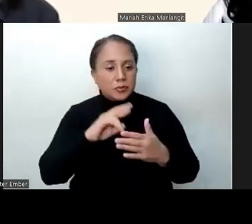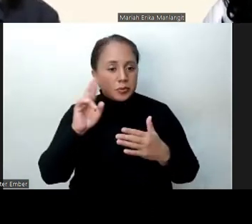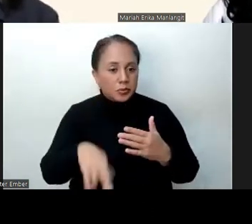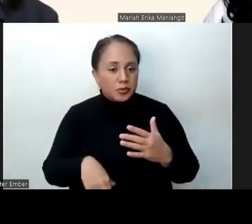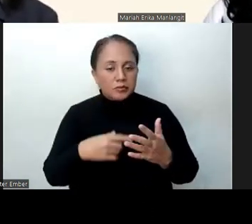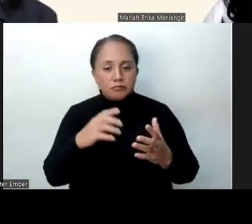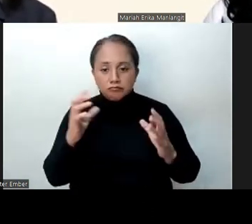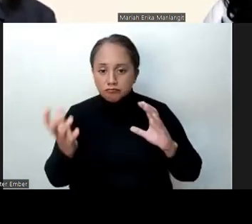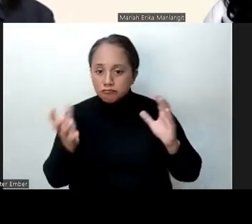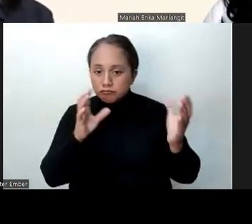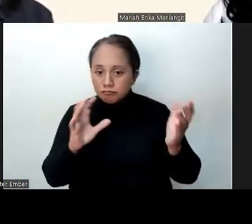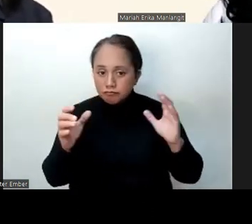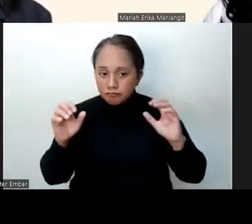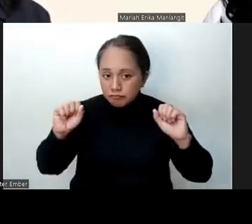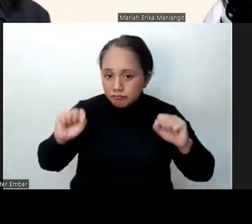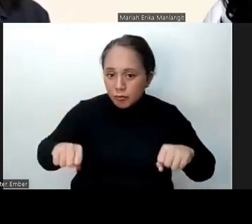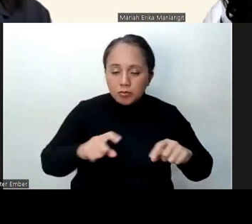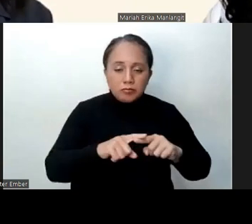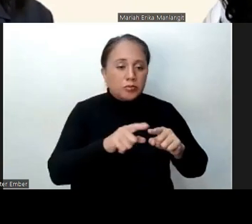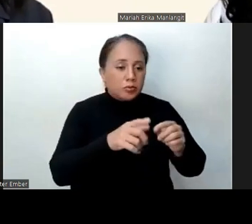comparable for the three modalities.